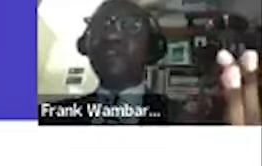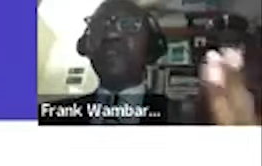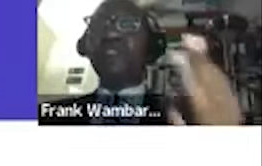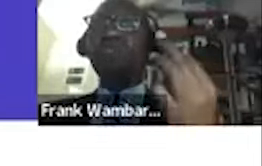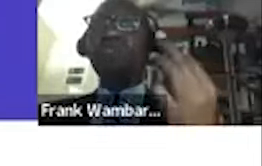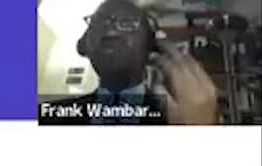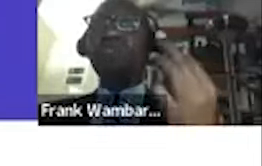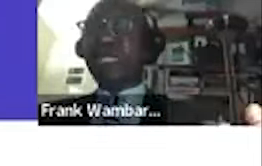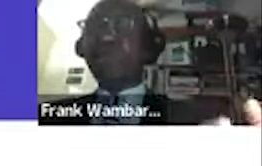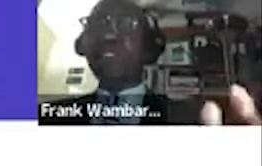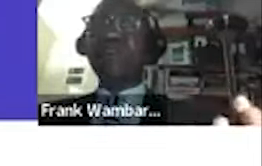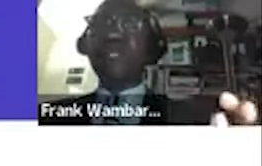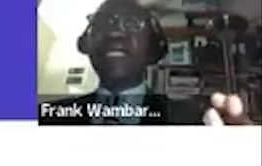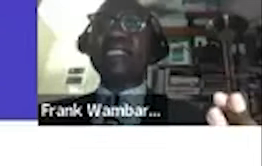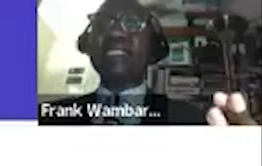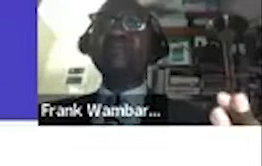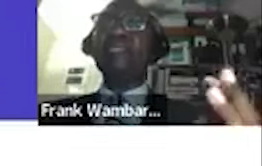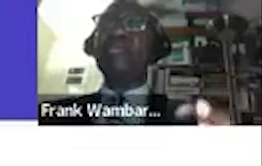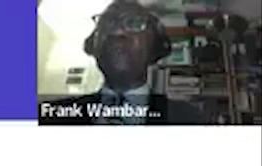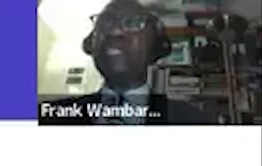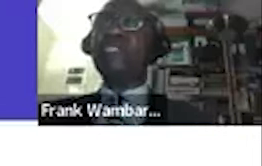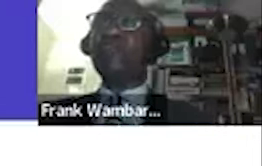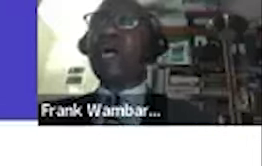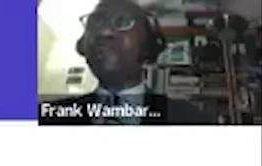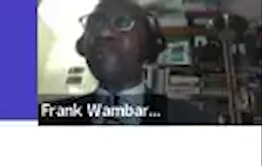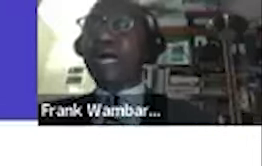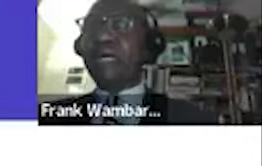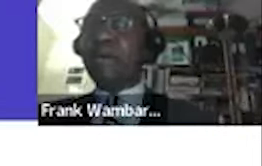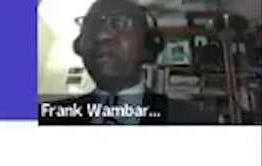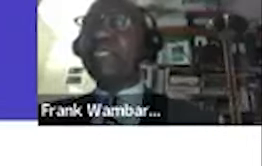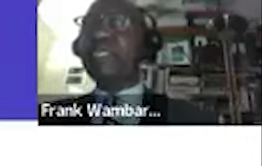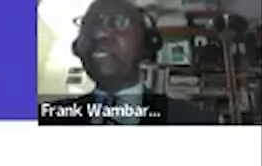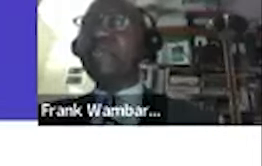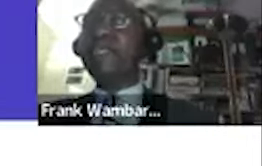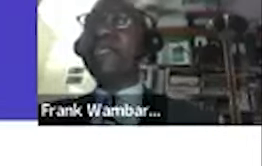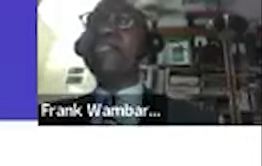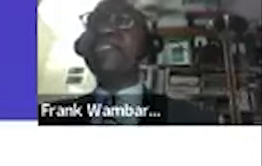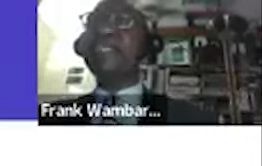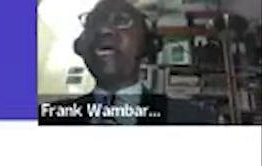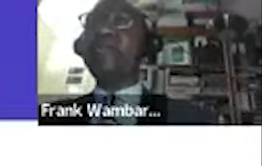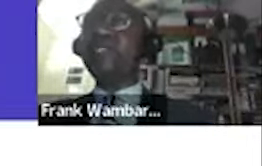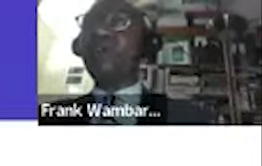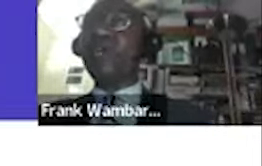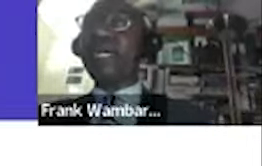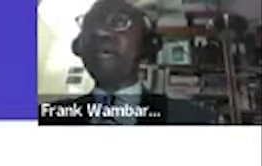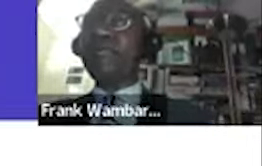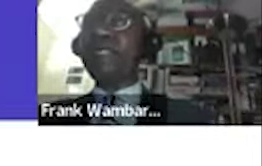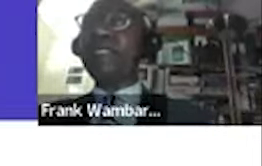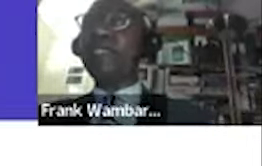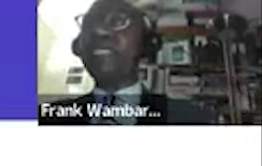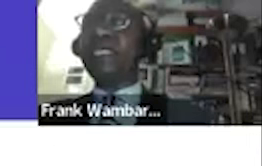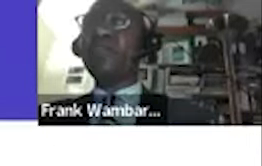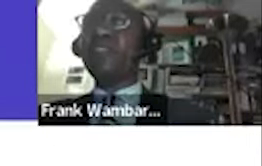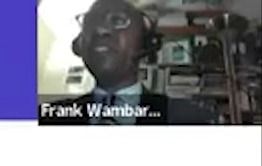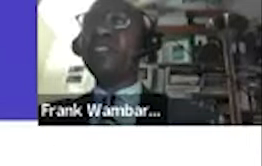of course you need to have a passport from your country you need to have work permit if the agency cannot or the company